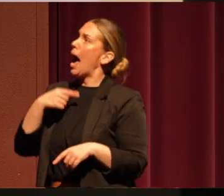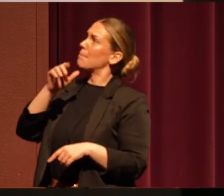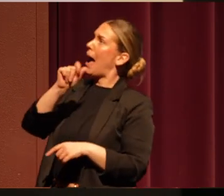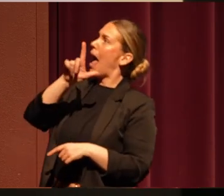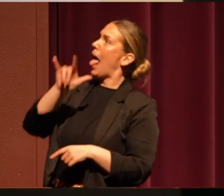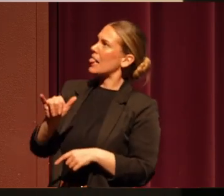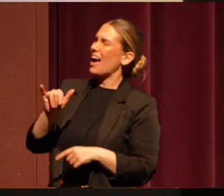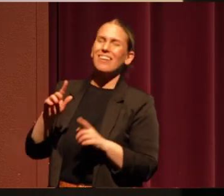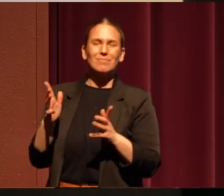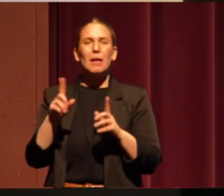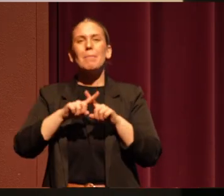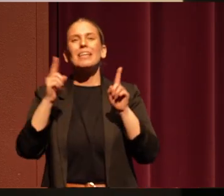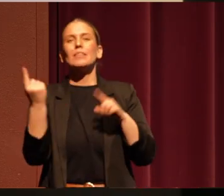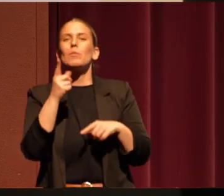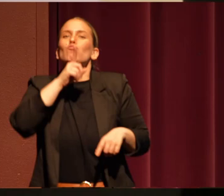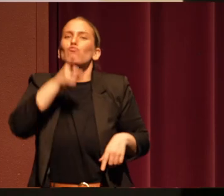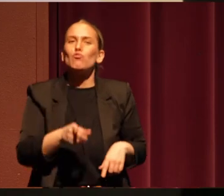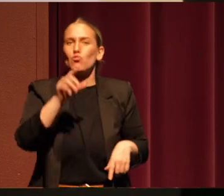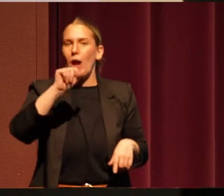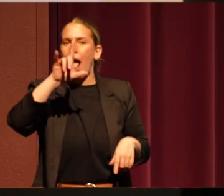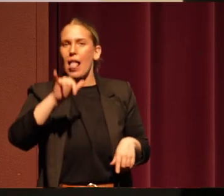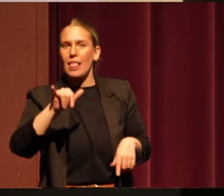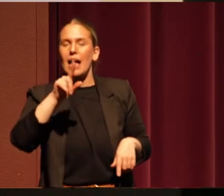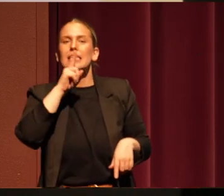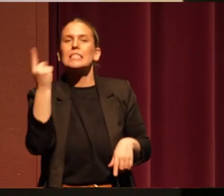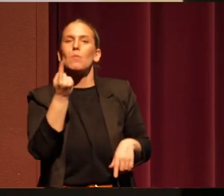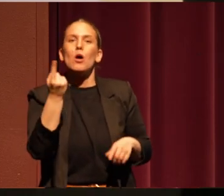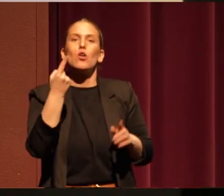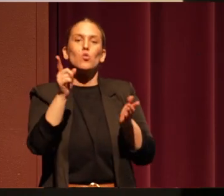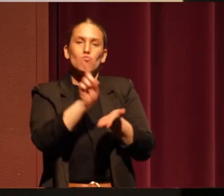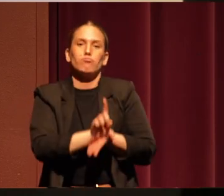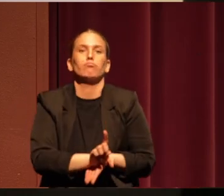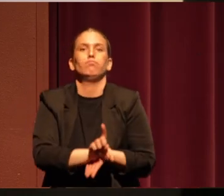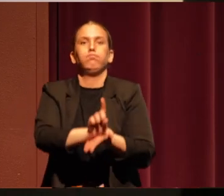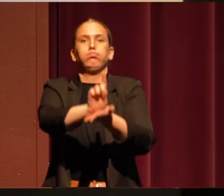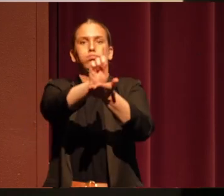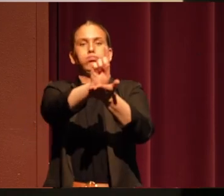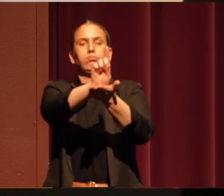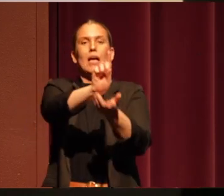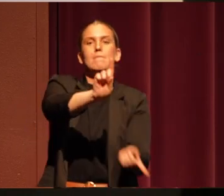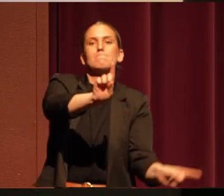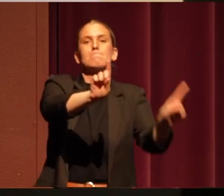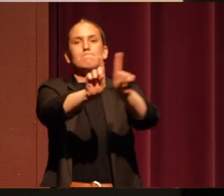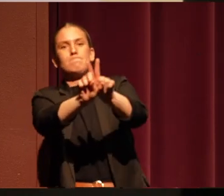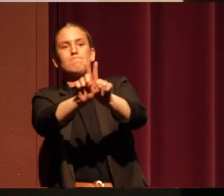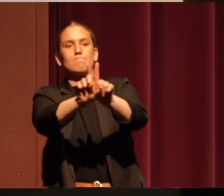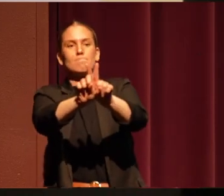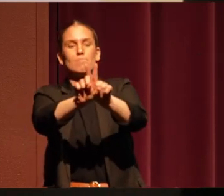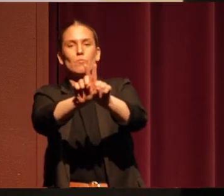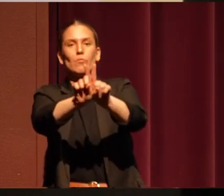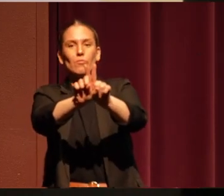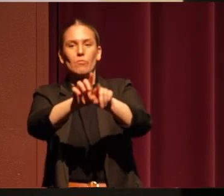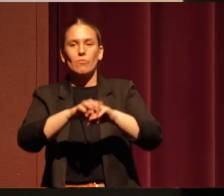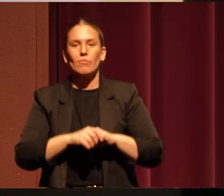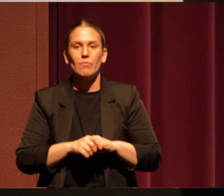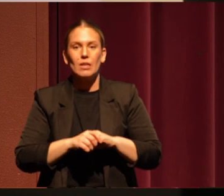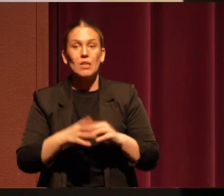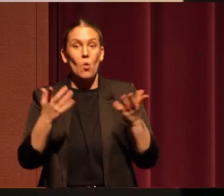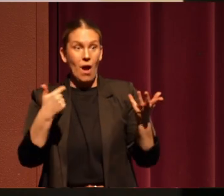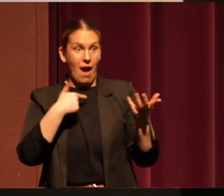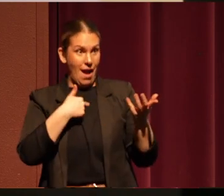amplifies your voice and stands next to you instead of in front of you. And so I emailed everybody I could think of.